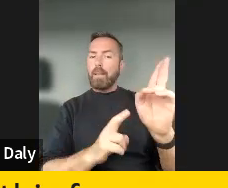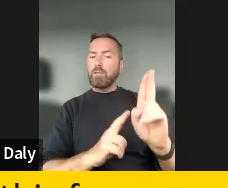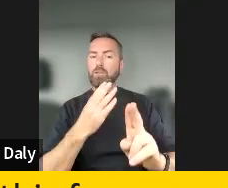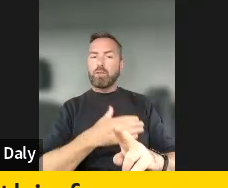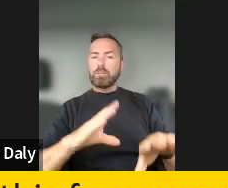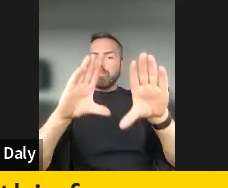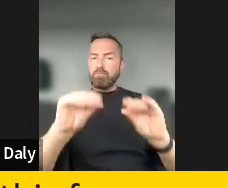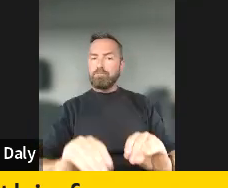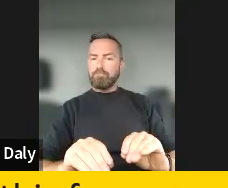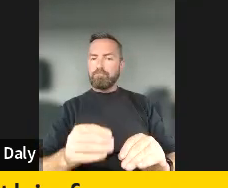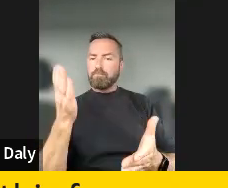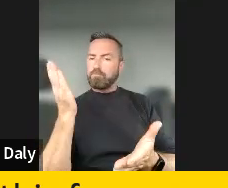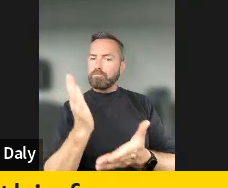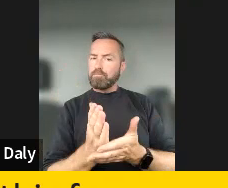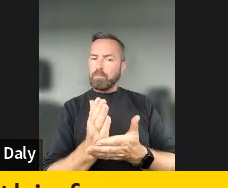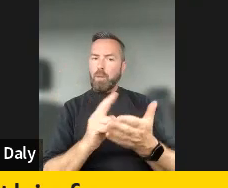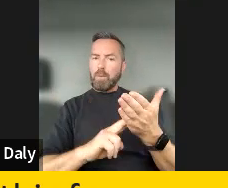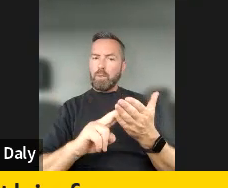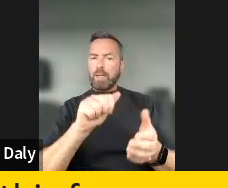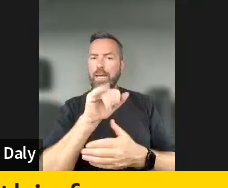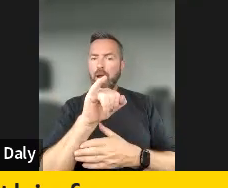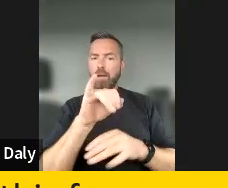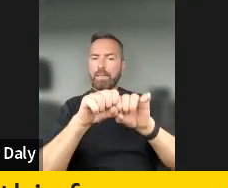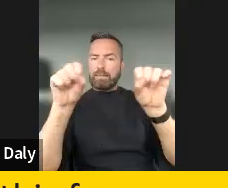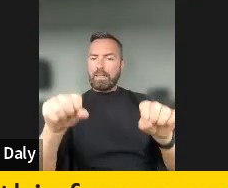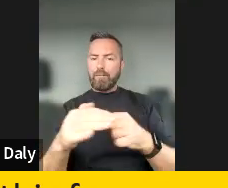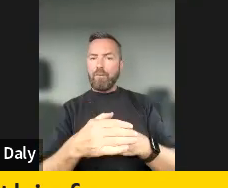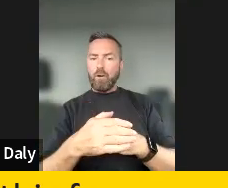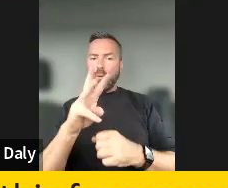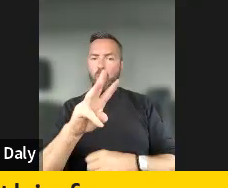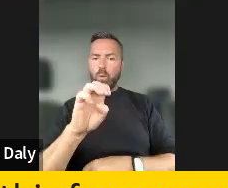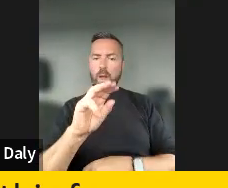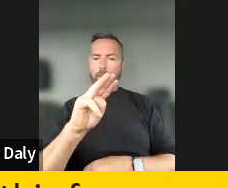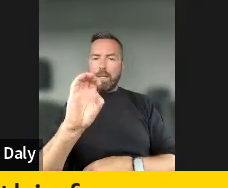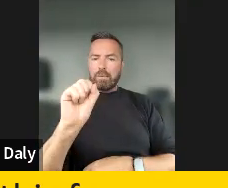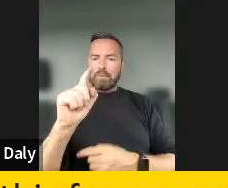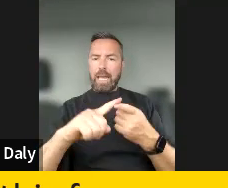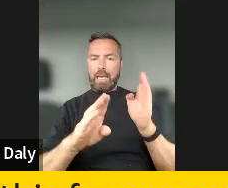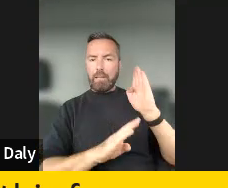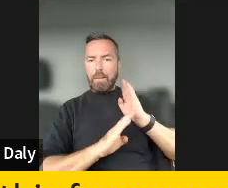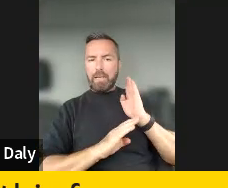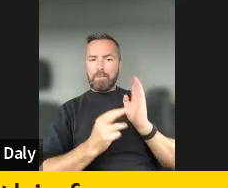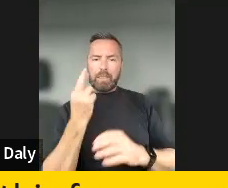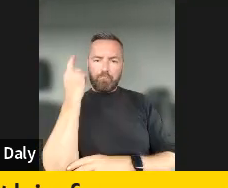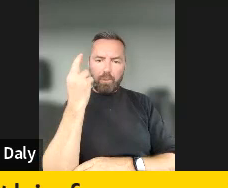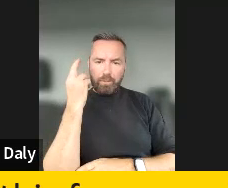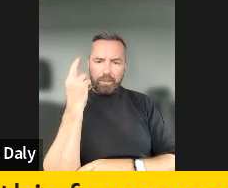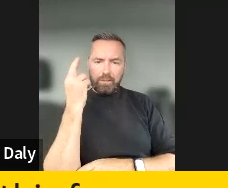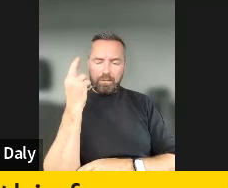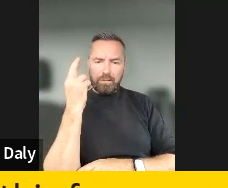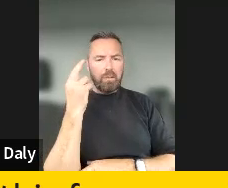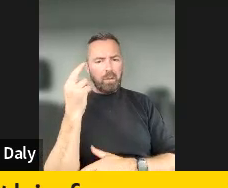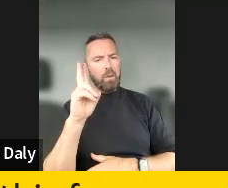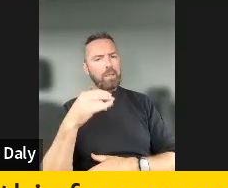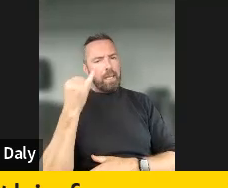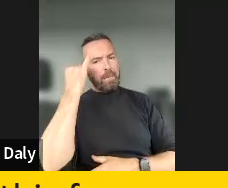all AI systems for weapons and military purposes. Um, and as we can imagine, the reality is just